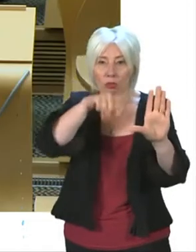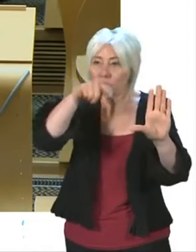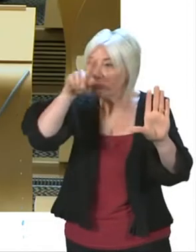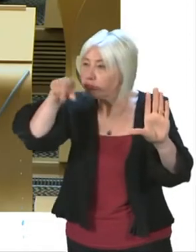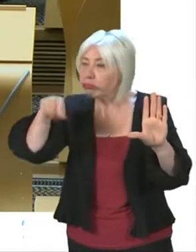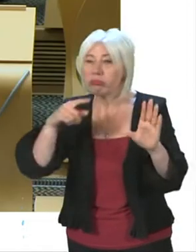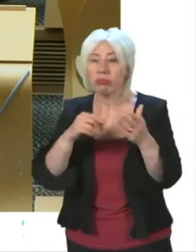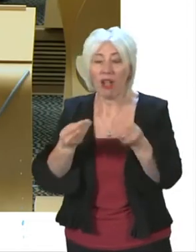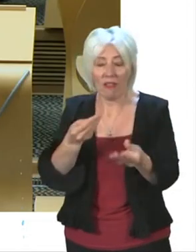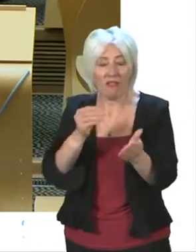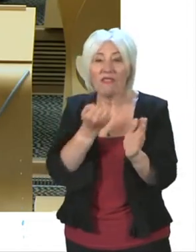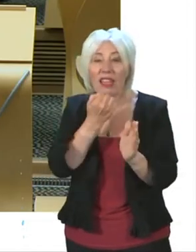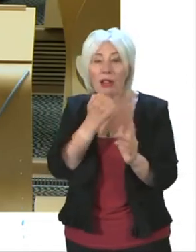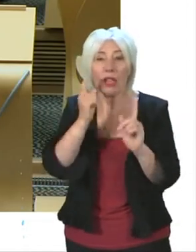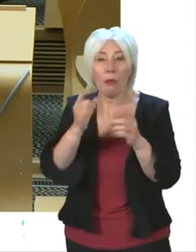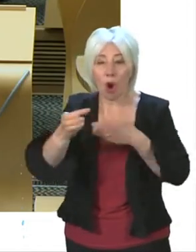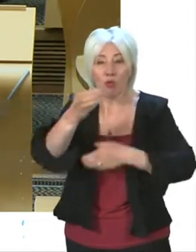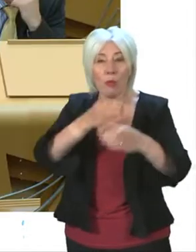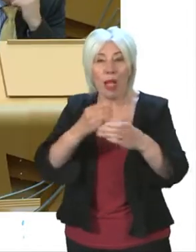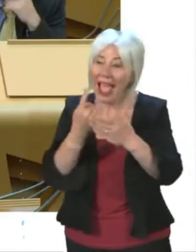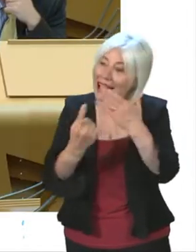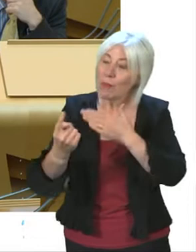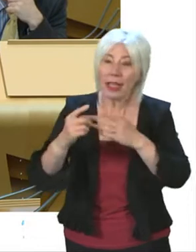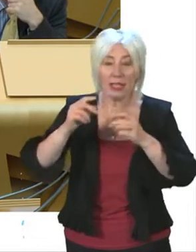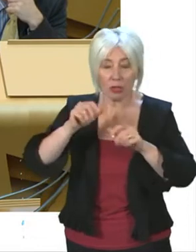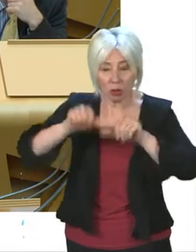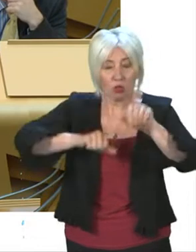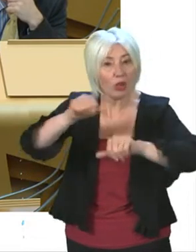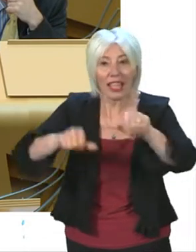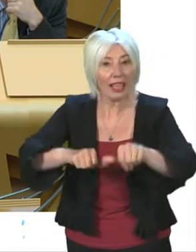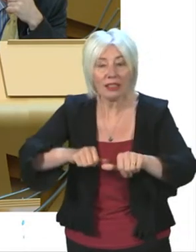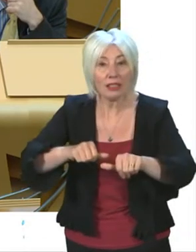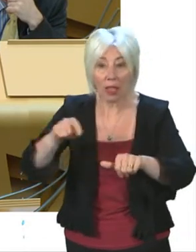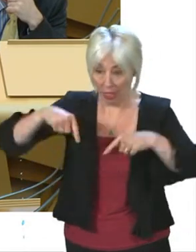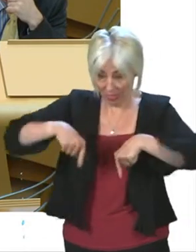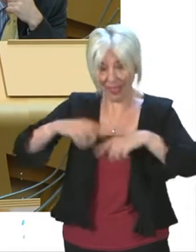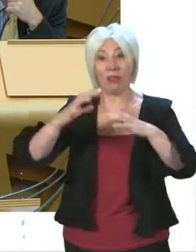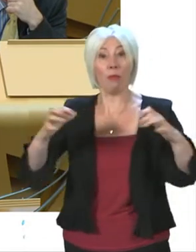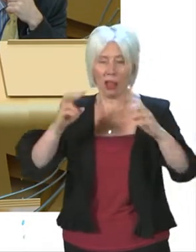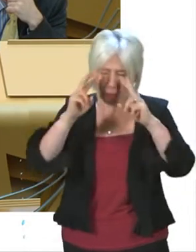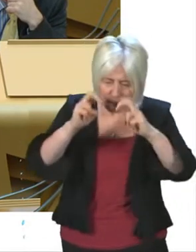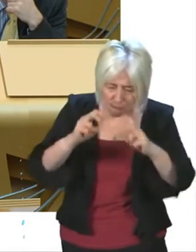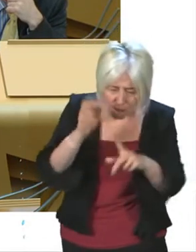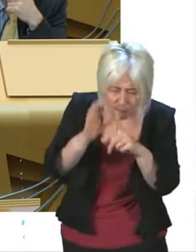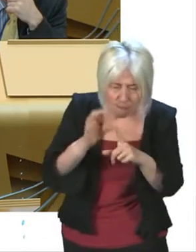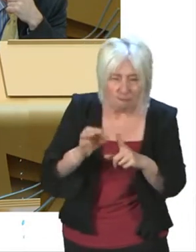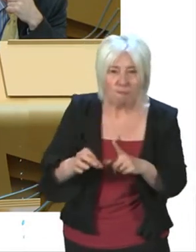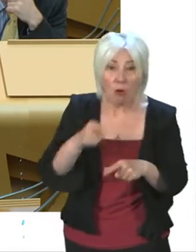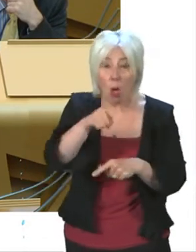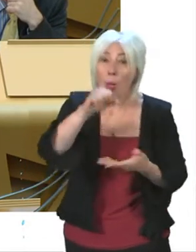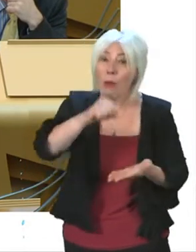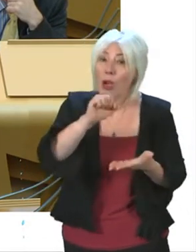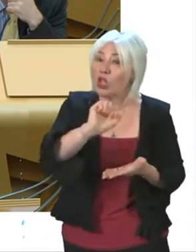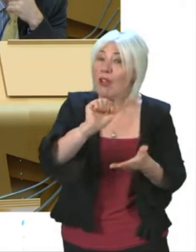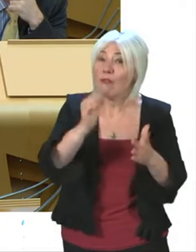they don't replace the independent processes whereby this Parliament scrutinises and determines the Budget of Audit Scotland.